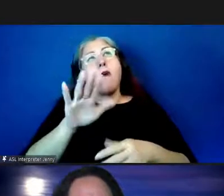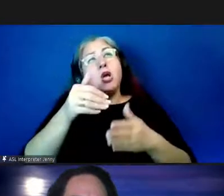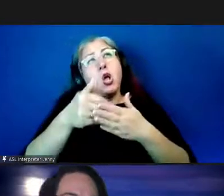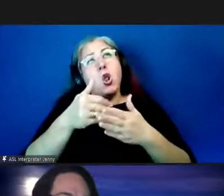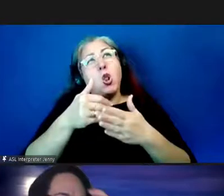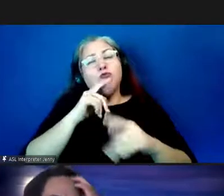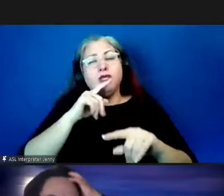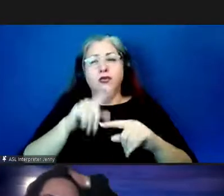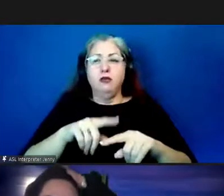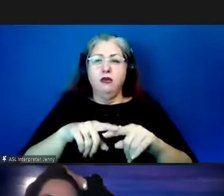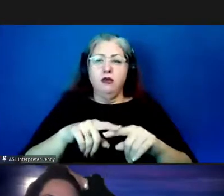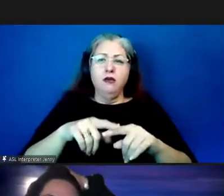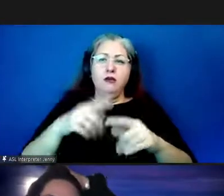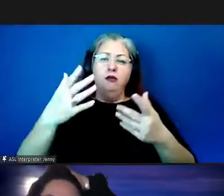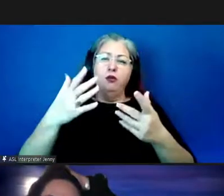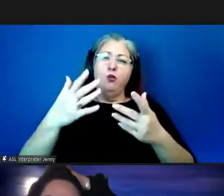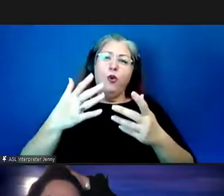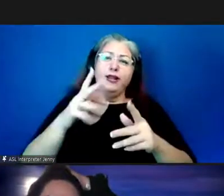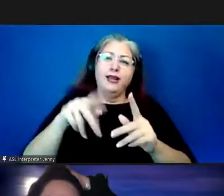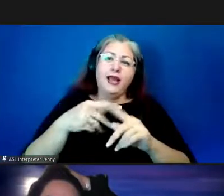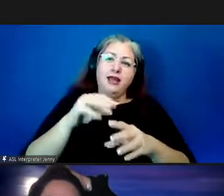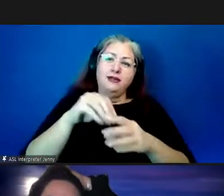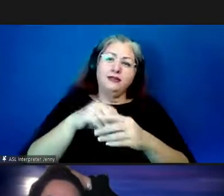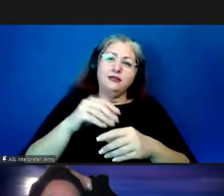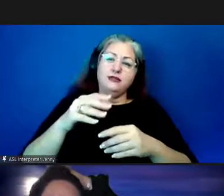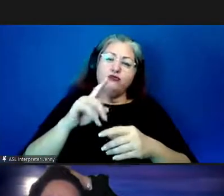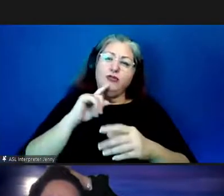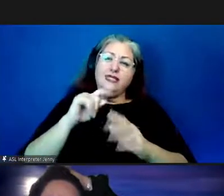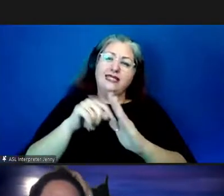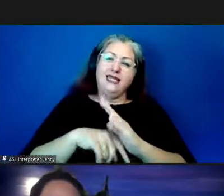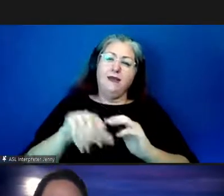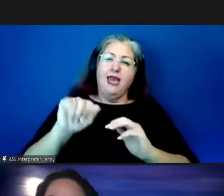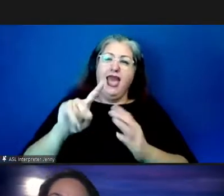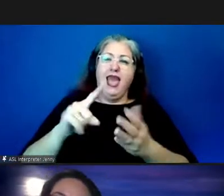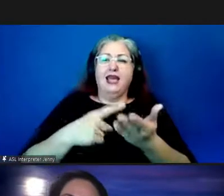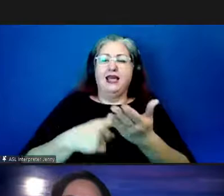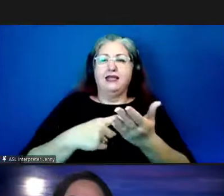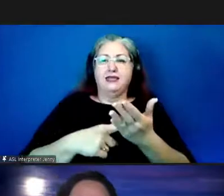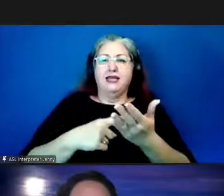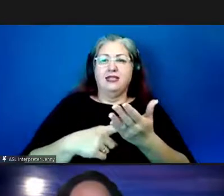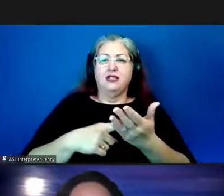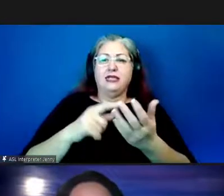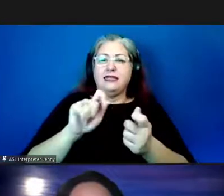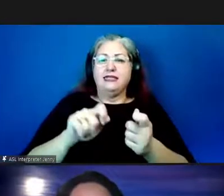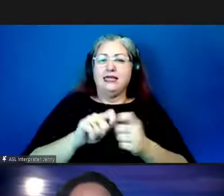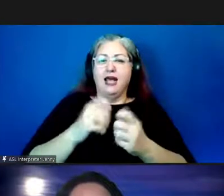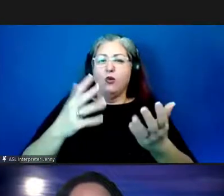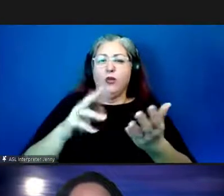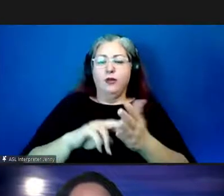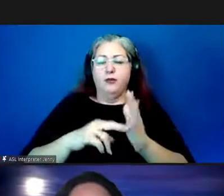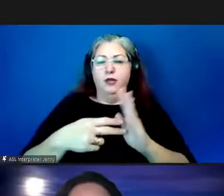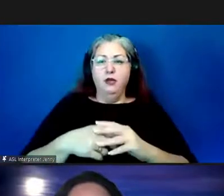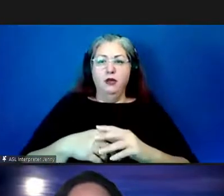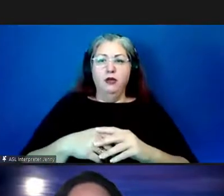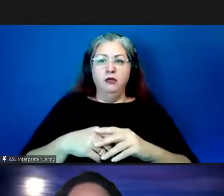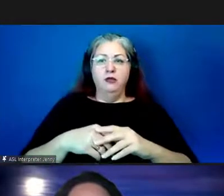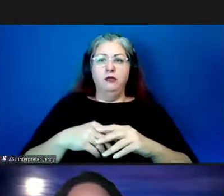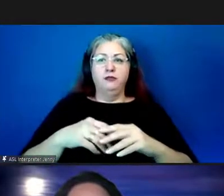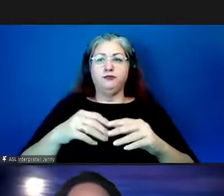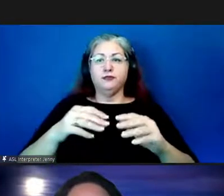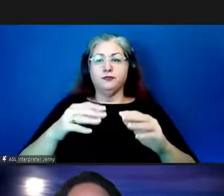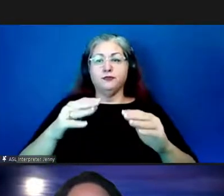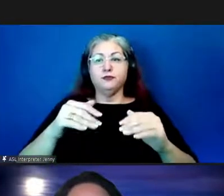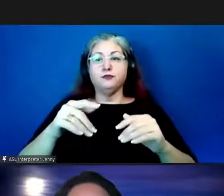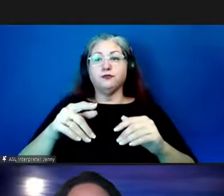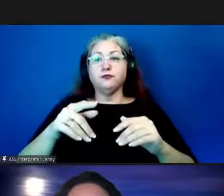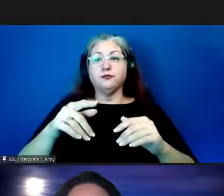depends upon the the parameters of what it's seeing it's more like some deep ai discussion around what exactly that means um now it's actually kind of related